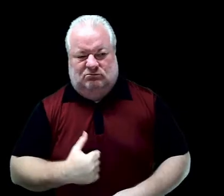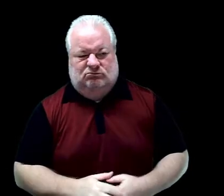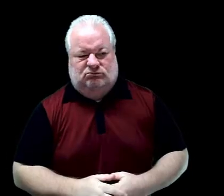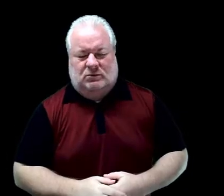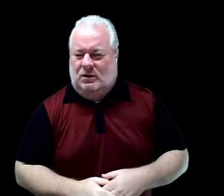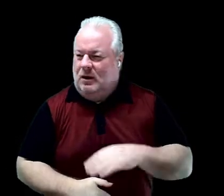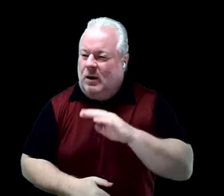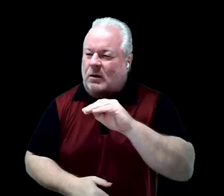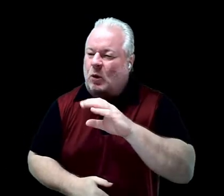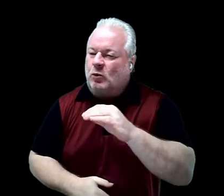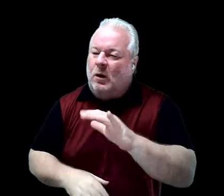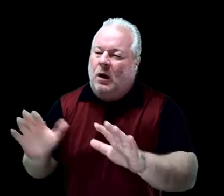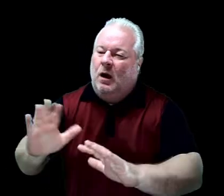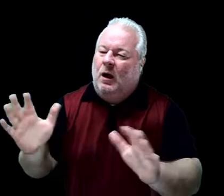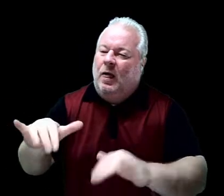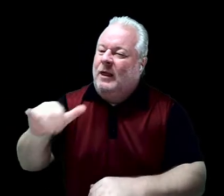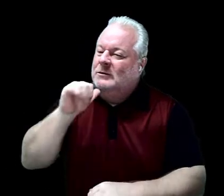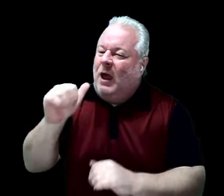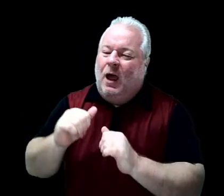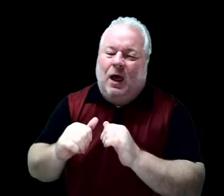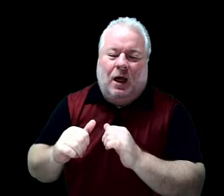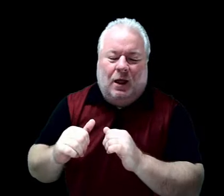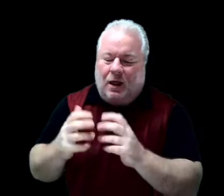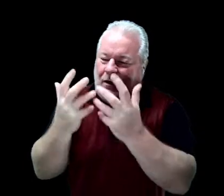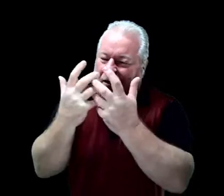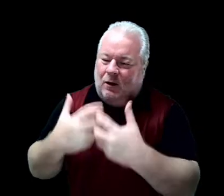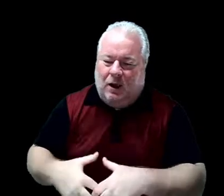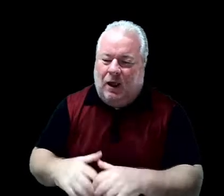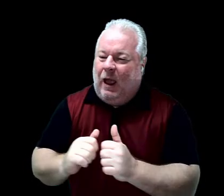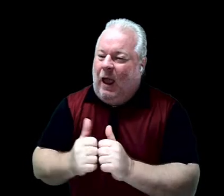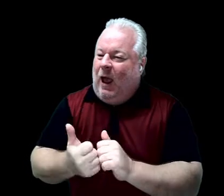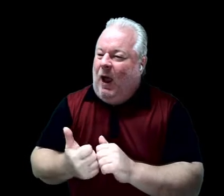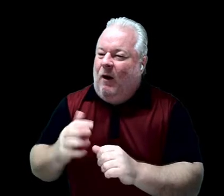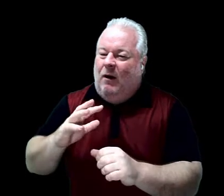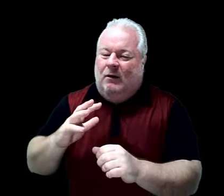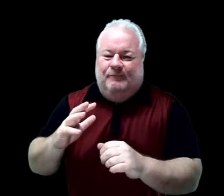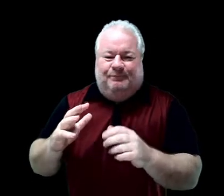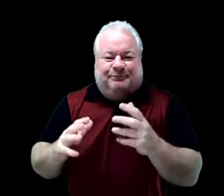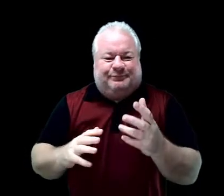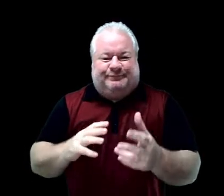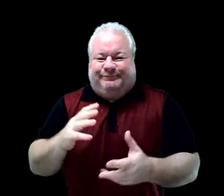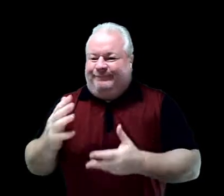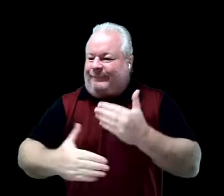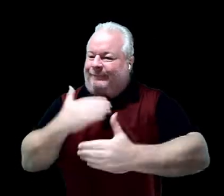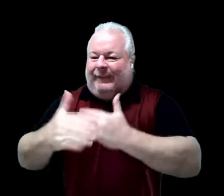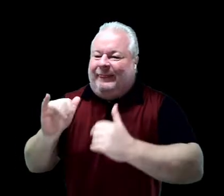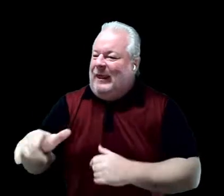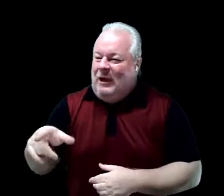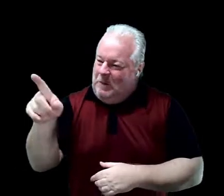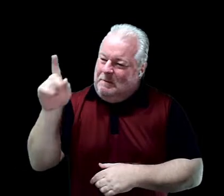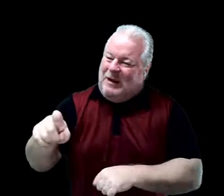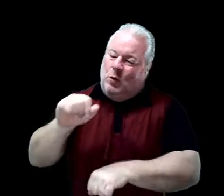Mojo, that's not how it works, said Katie. Anyone can be smart. You just have to work at it.